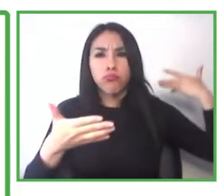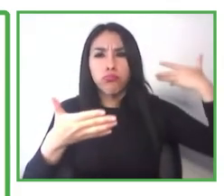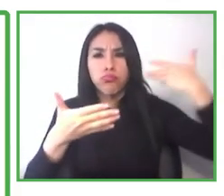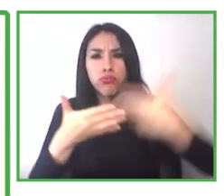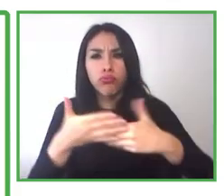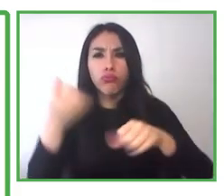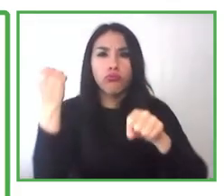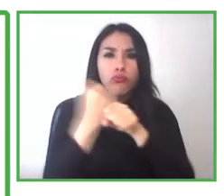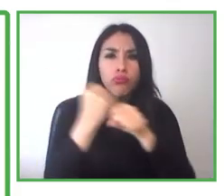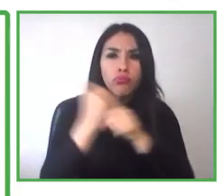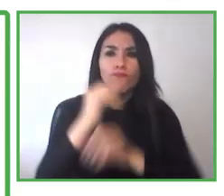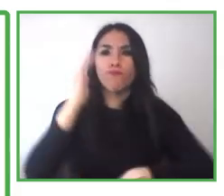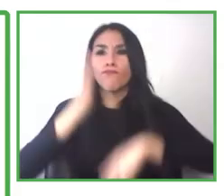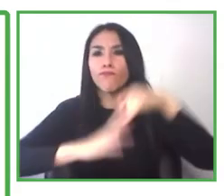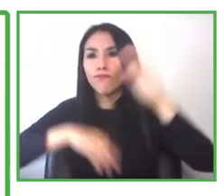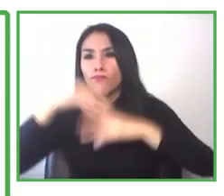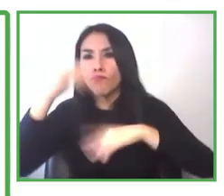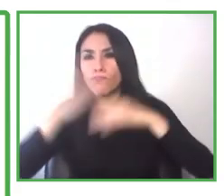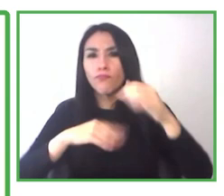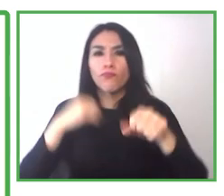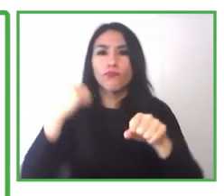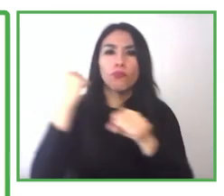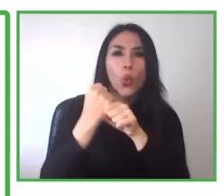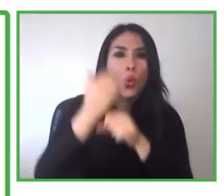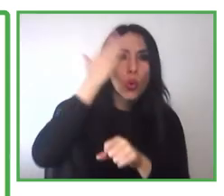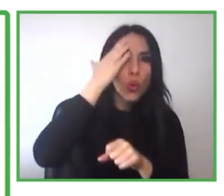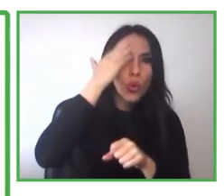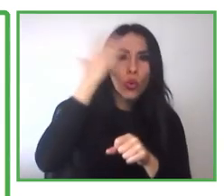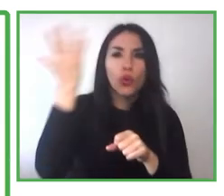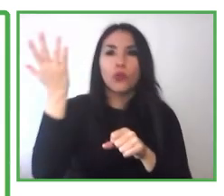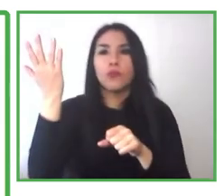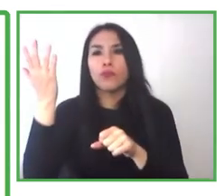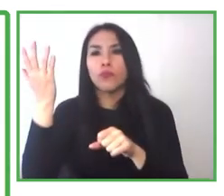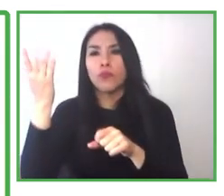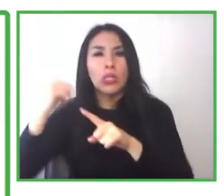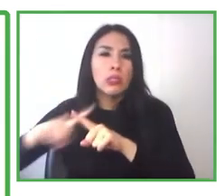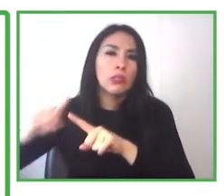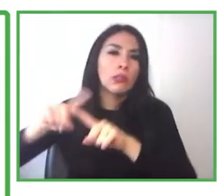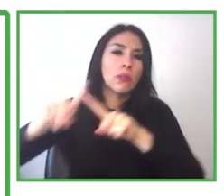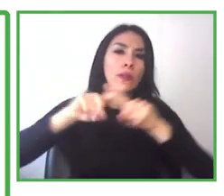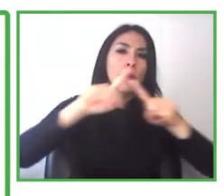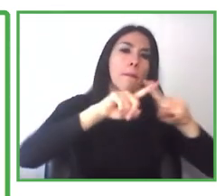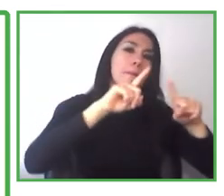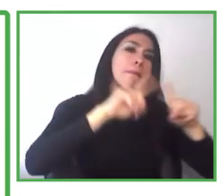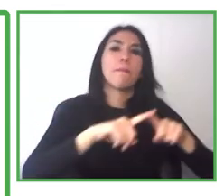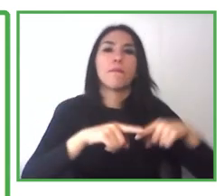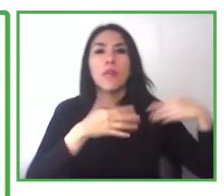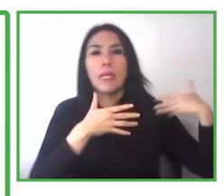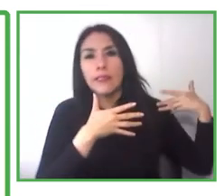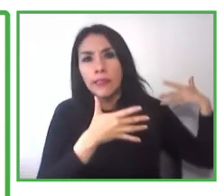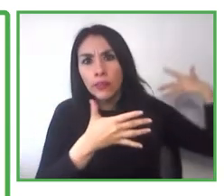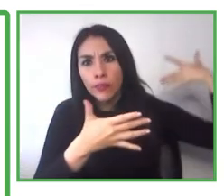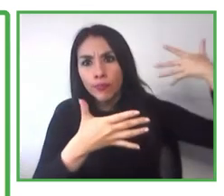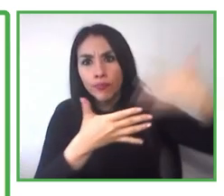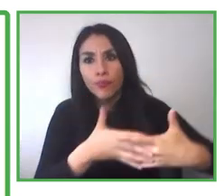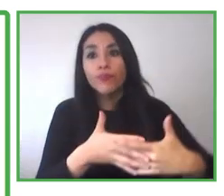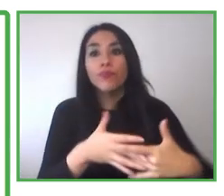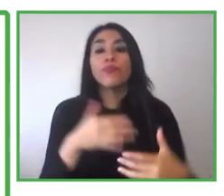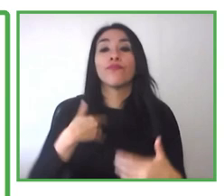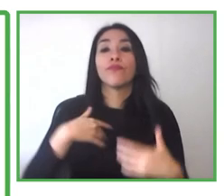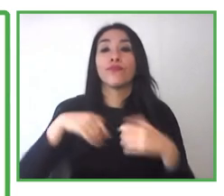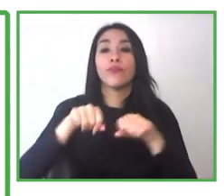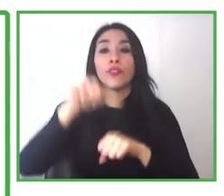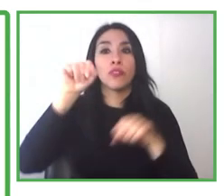learned this trade by practice or maybe handed down by within the family, but they can do well their job. And that's the